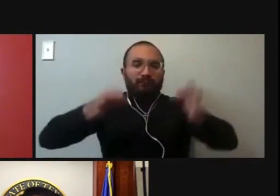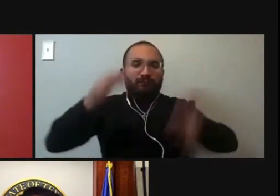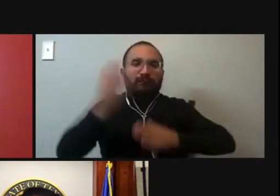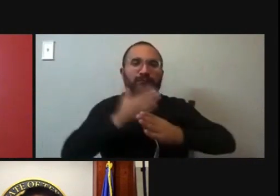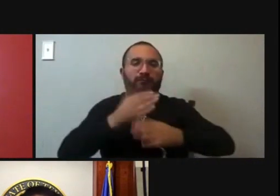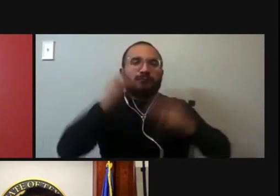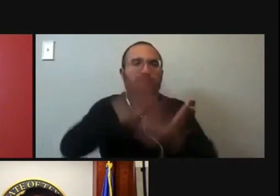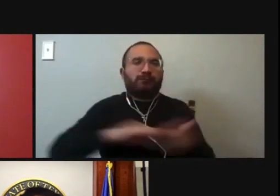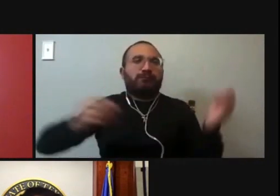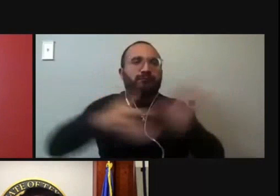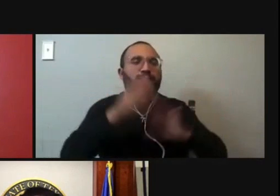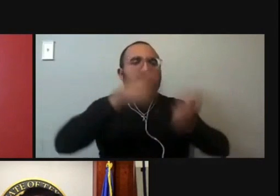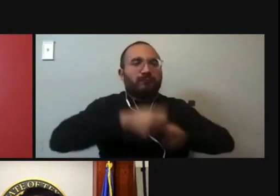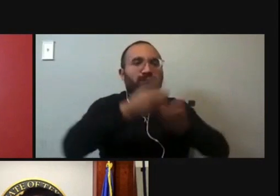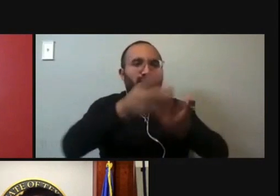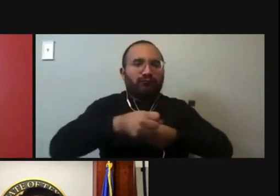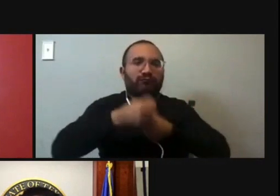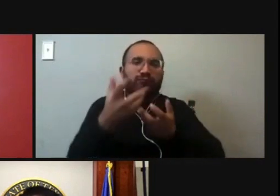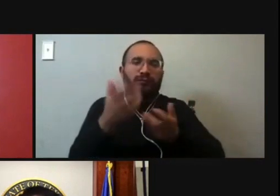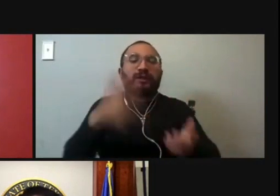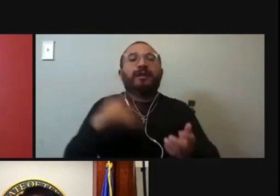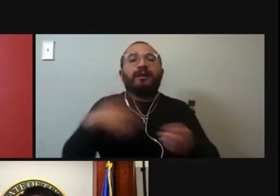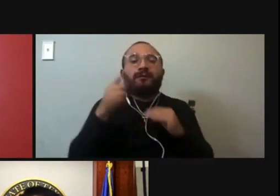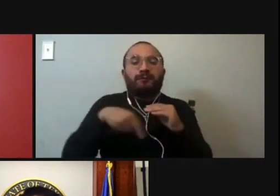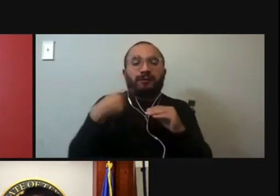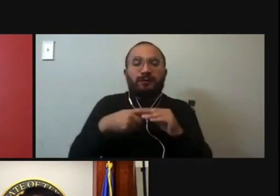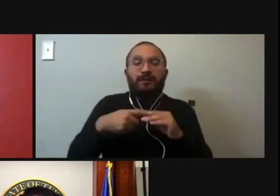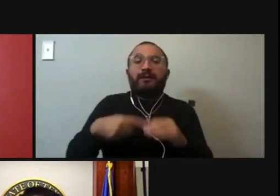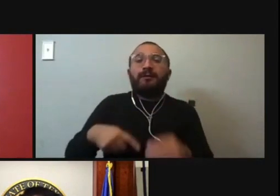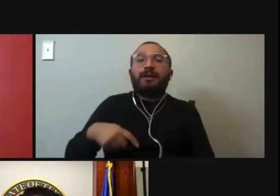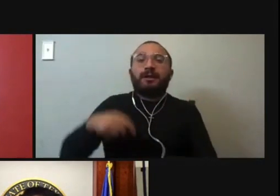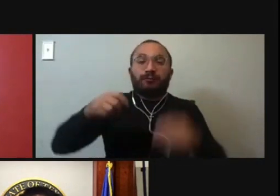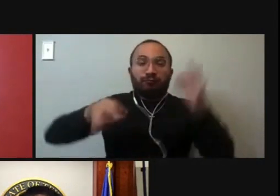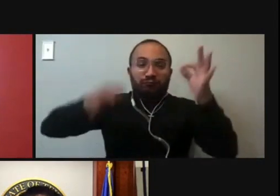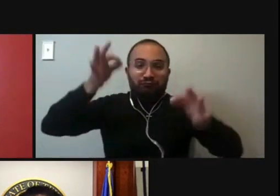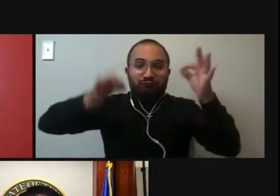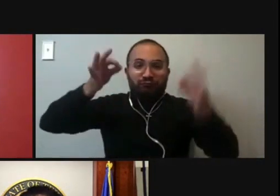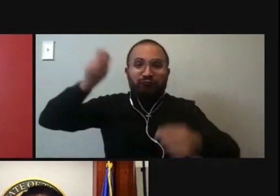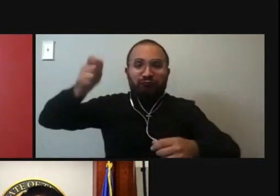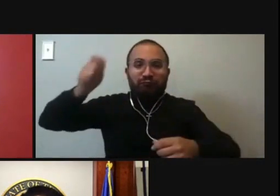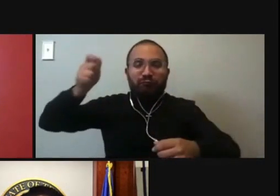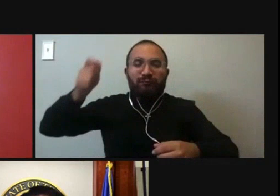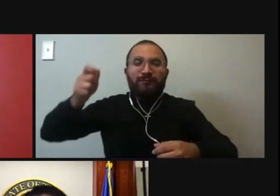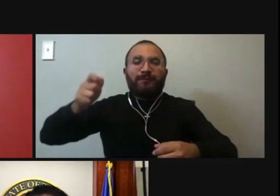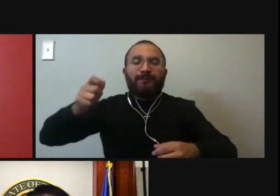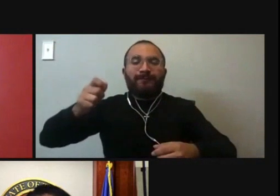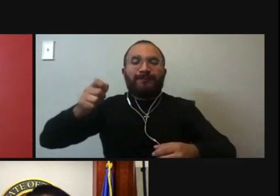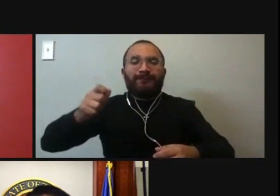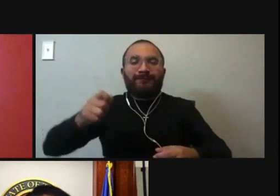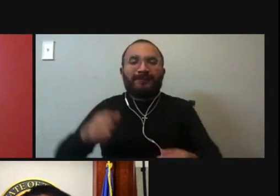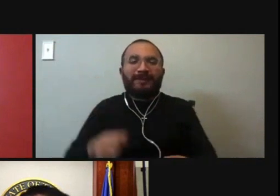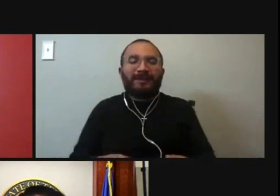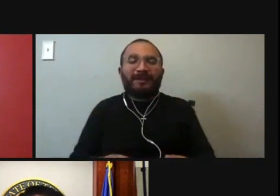uninformed people generally are about the judiciary specifically. And often certainly humility often escapes